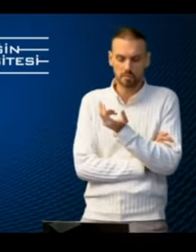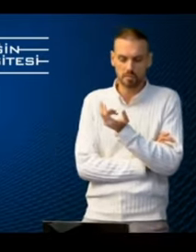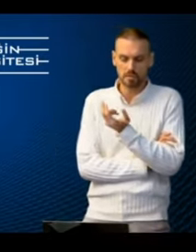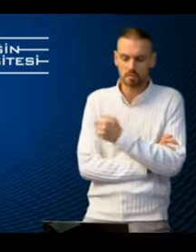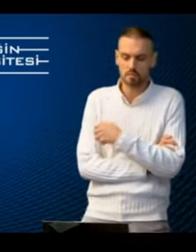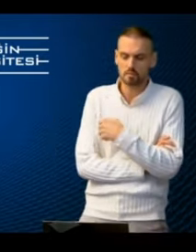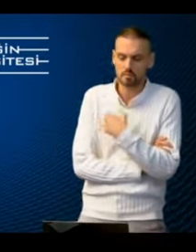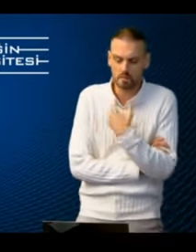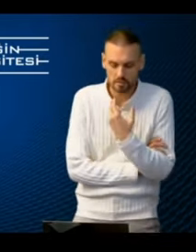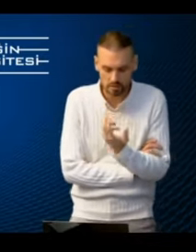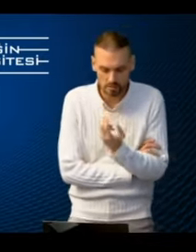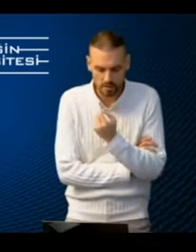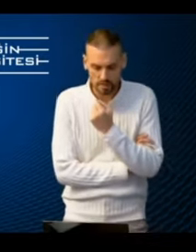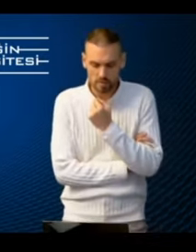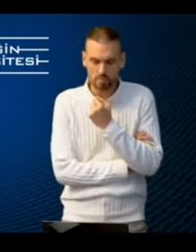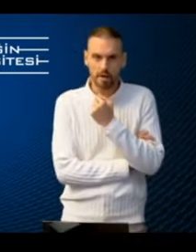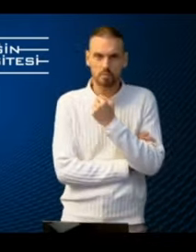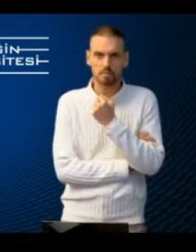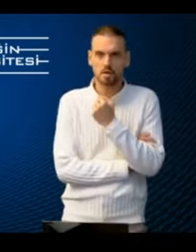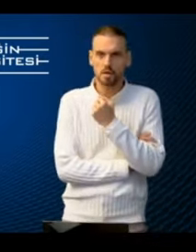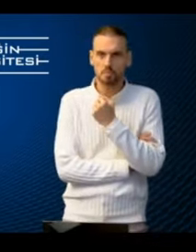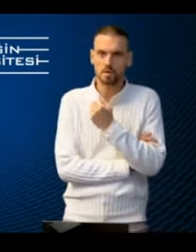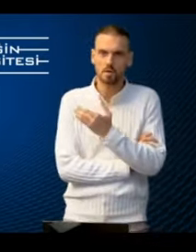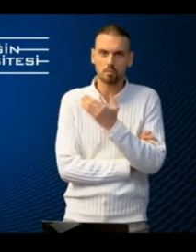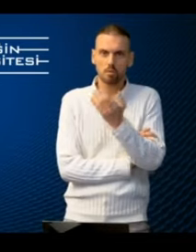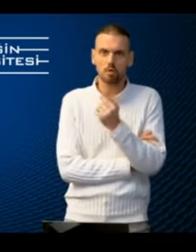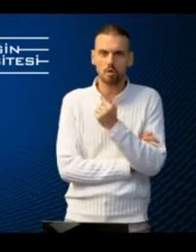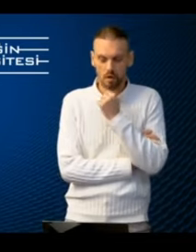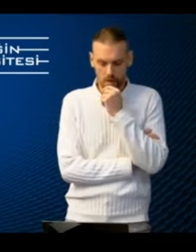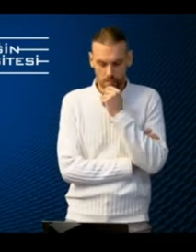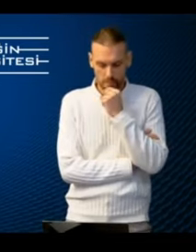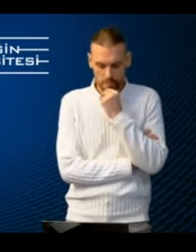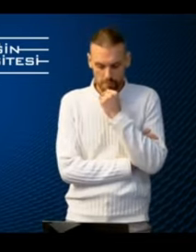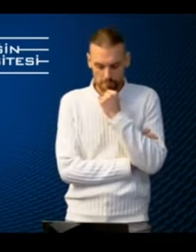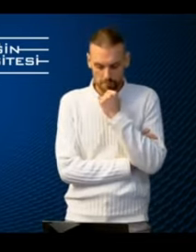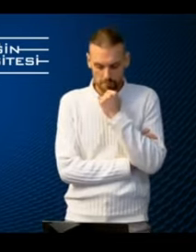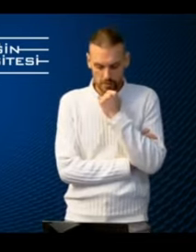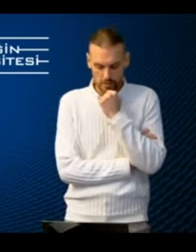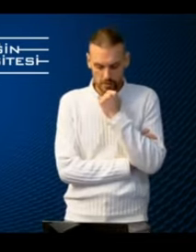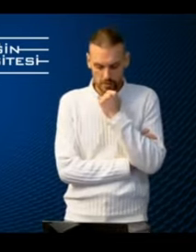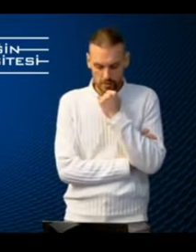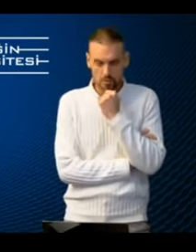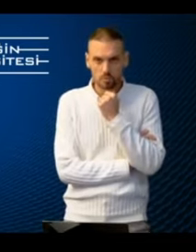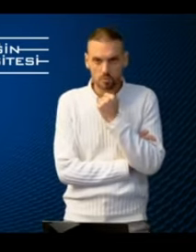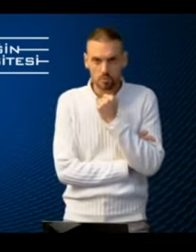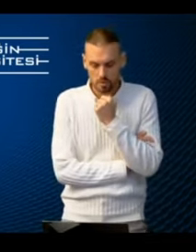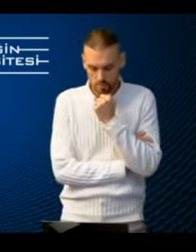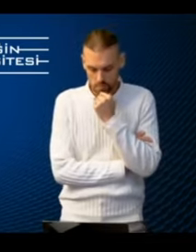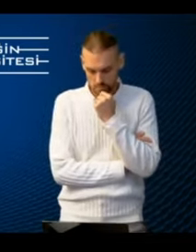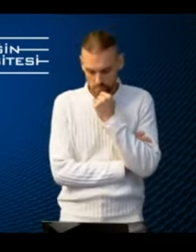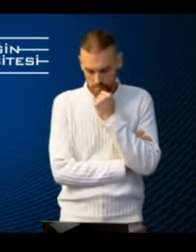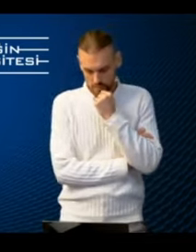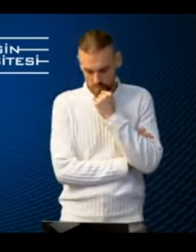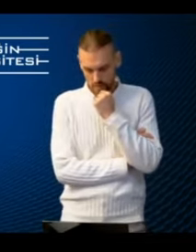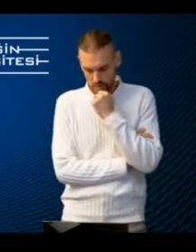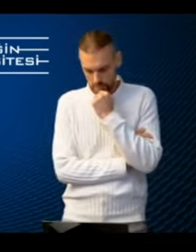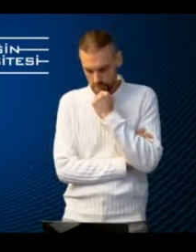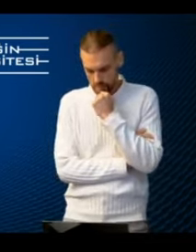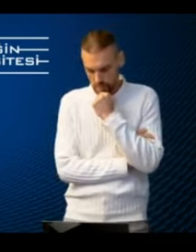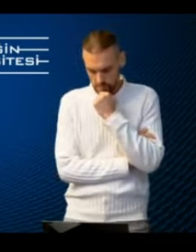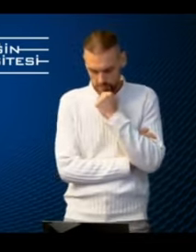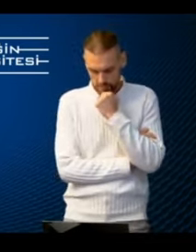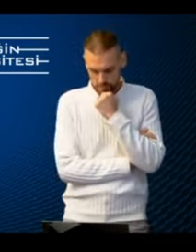this empathy for this they they can perhaps be more um tuned to the